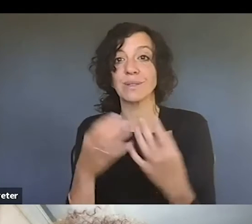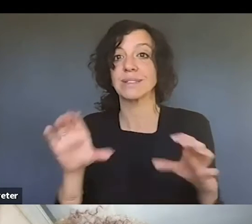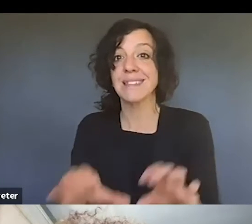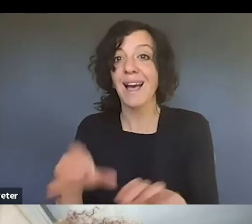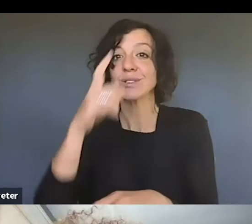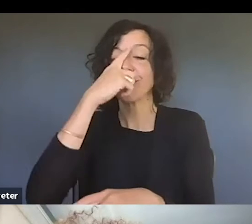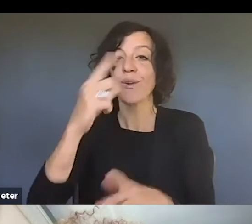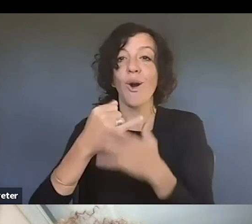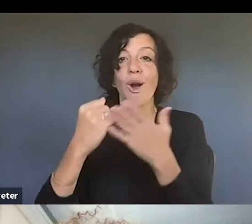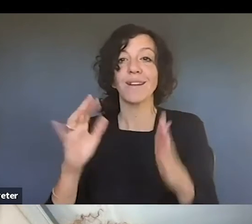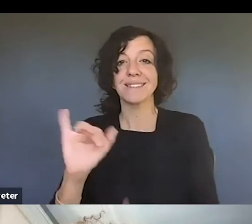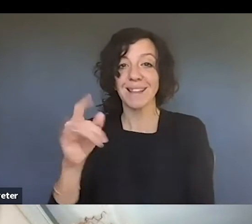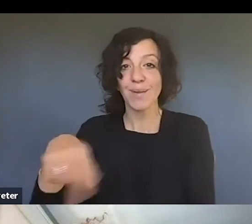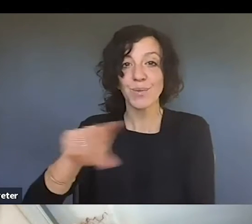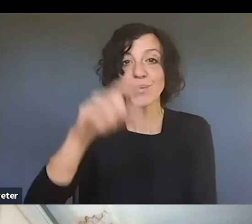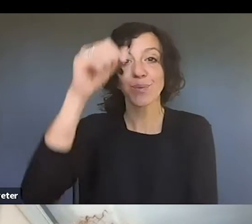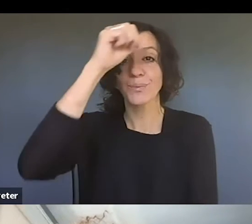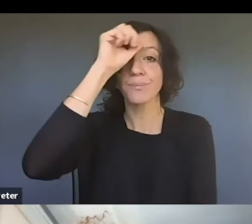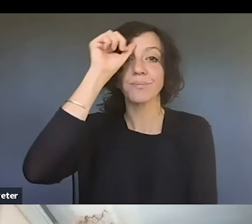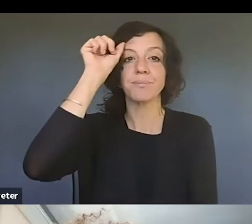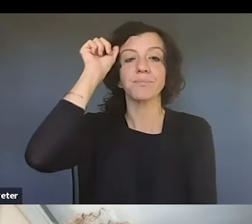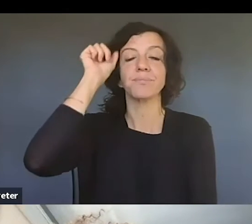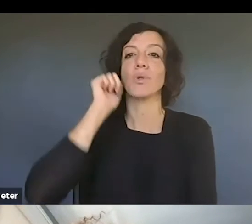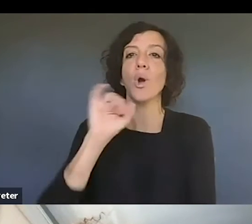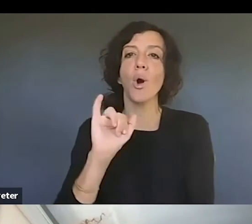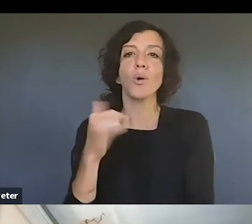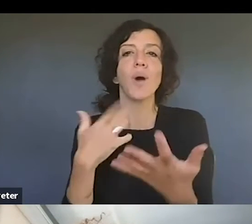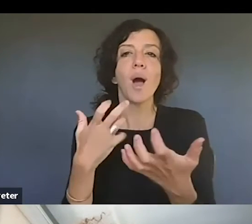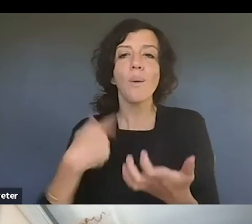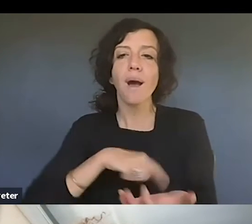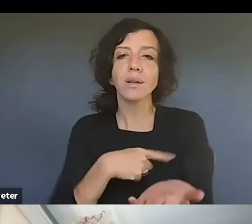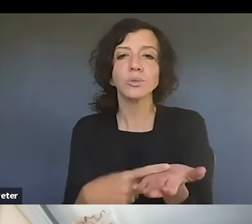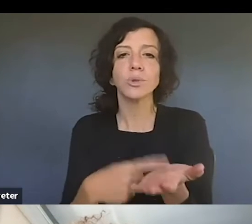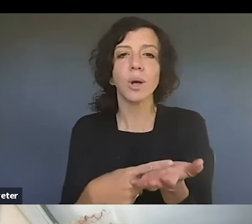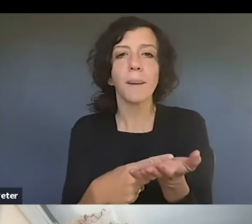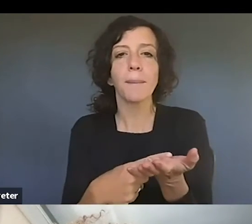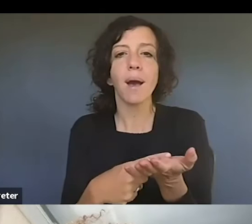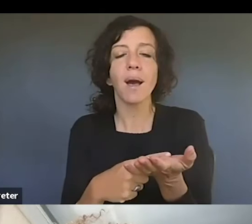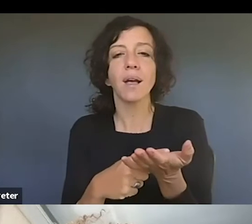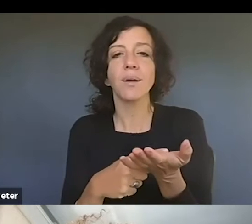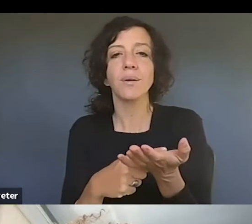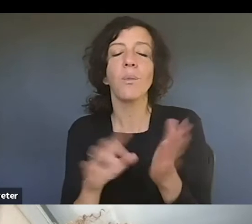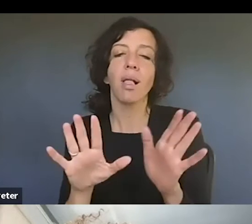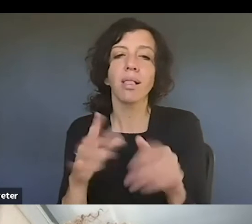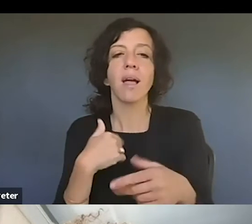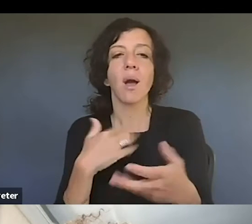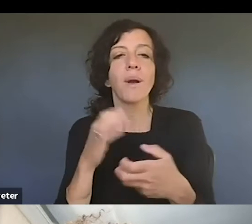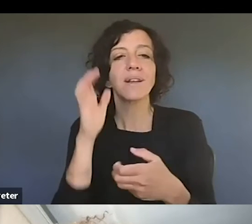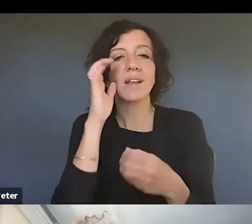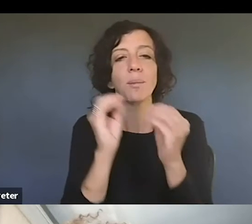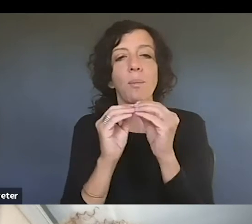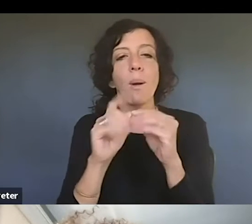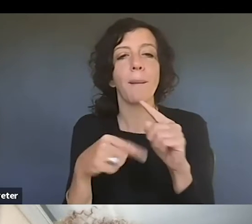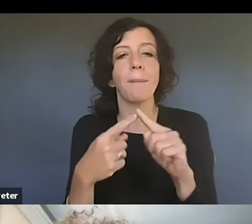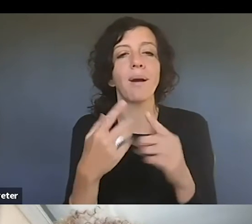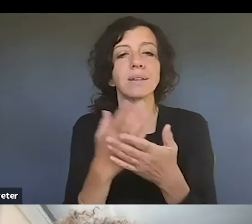public. And I think also what I would love to kind of explore is to think, I would love to hear about some